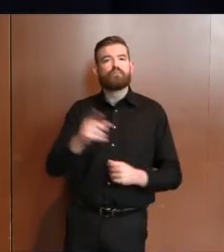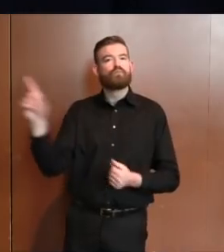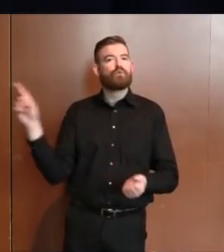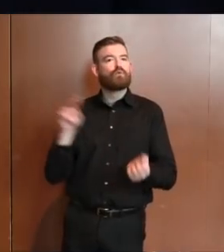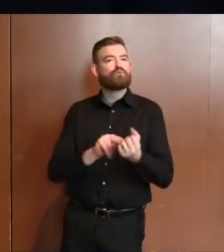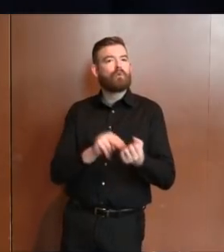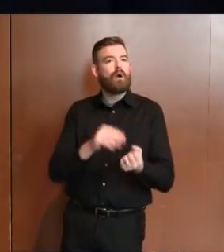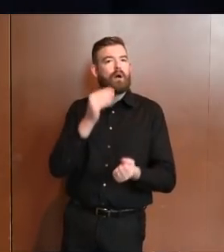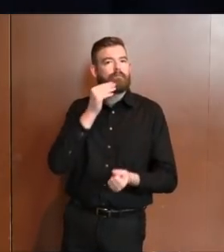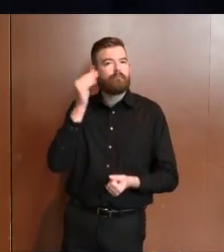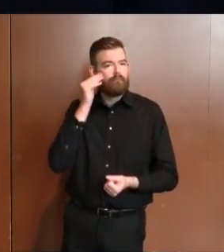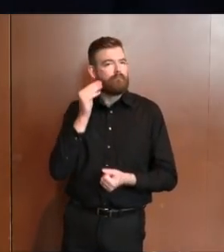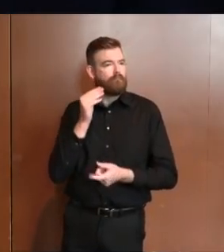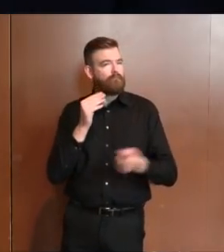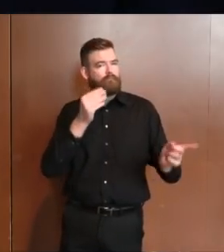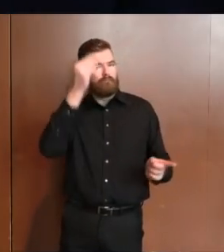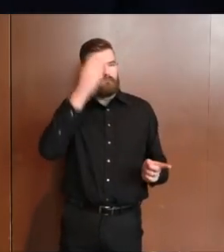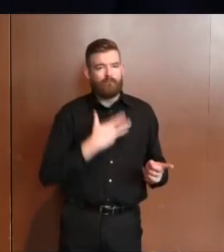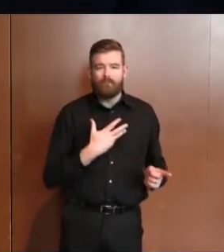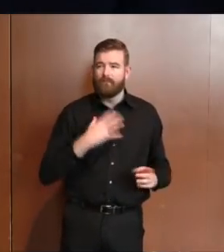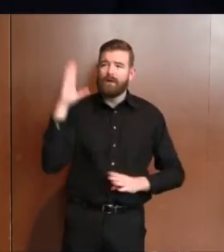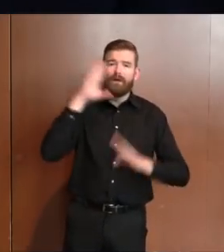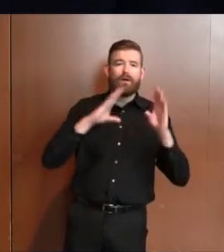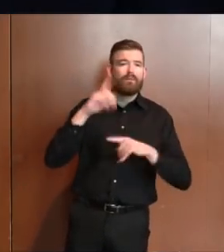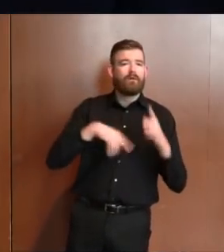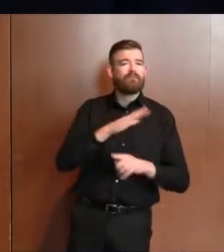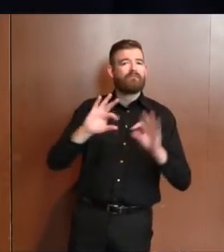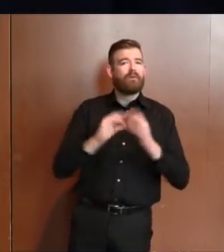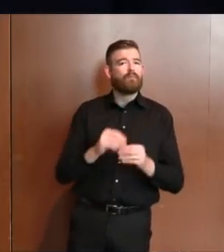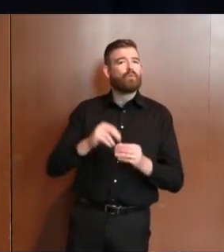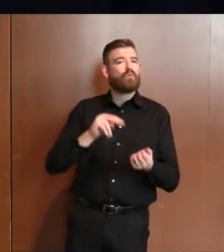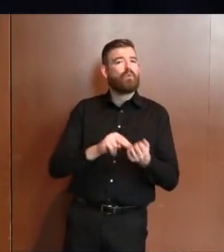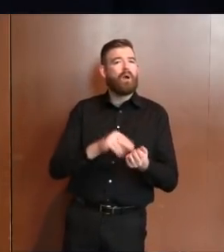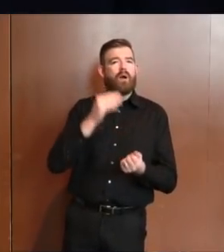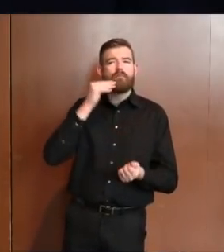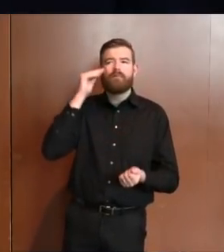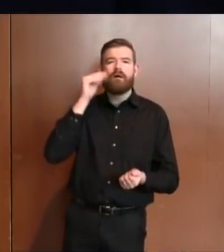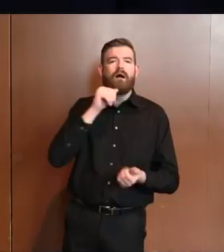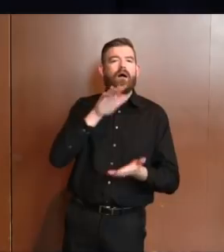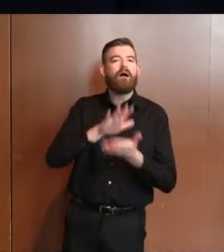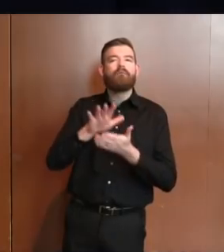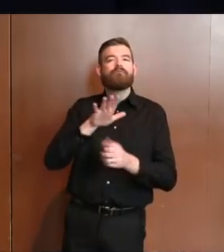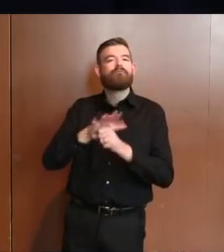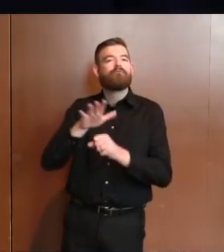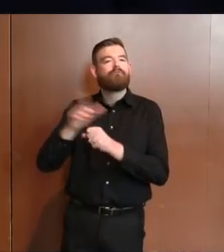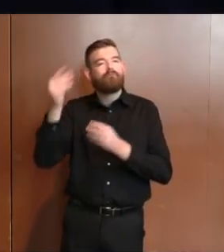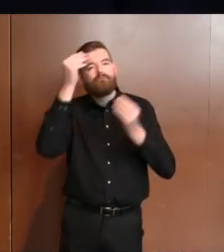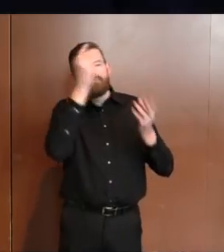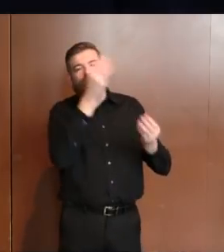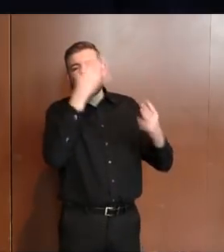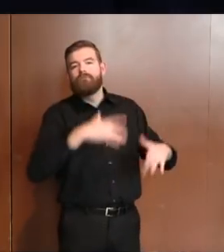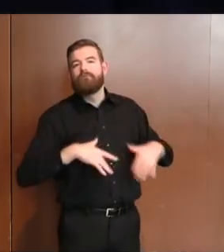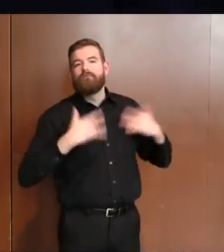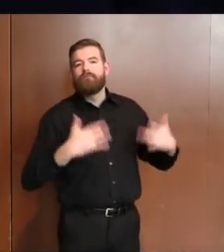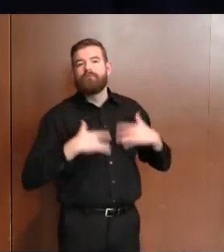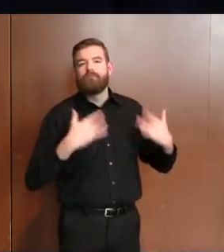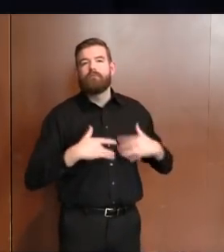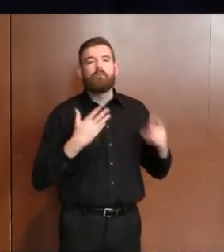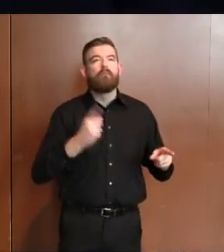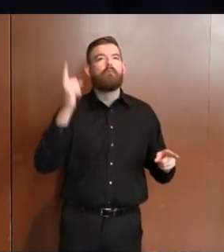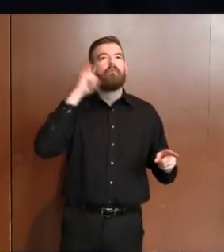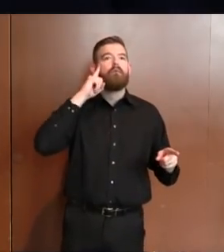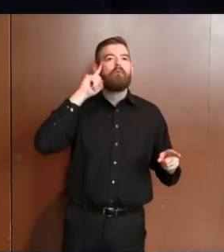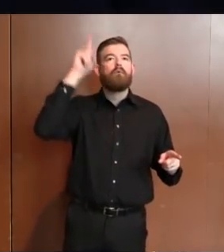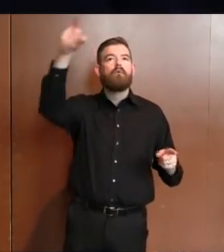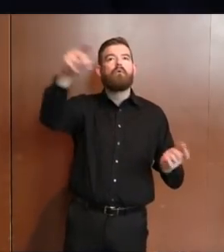growing concern about the lack of communication in some facilities when there is a resident who was confirmed with COVID